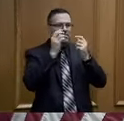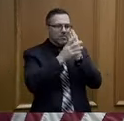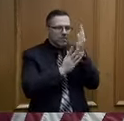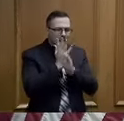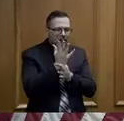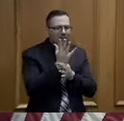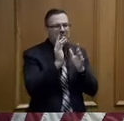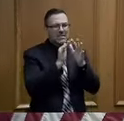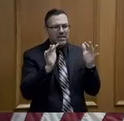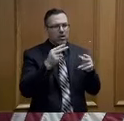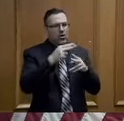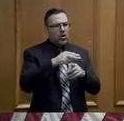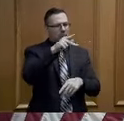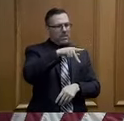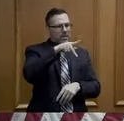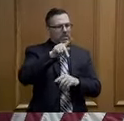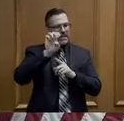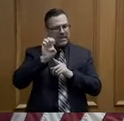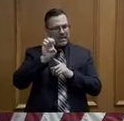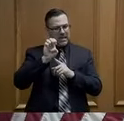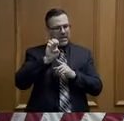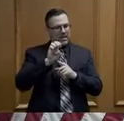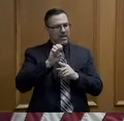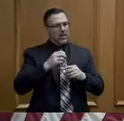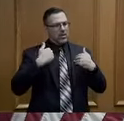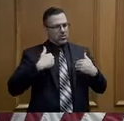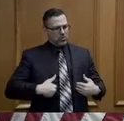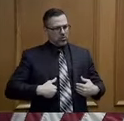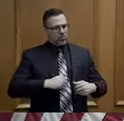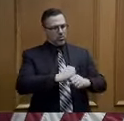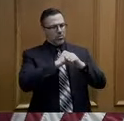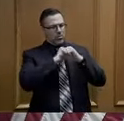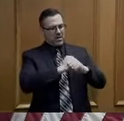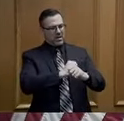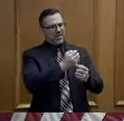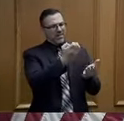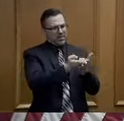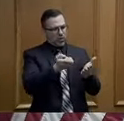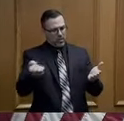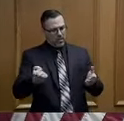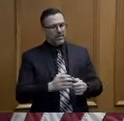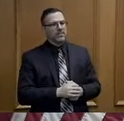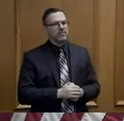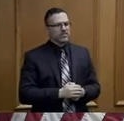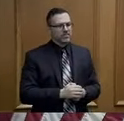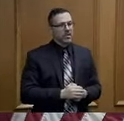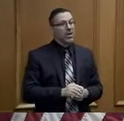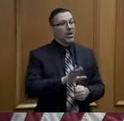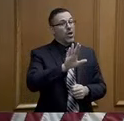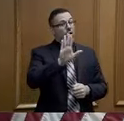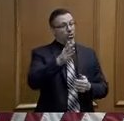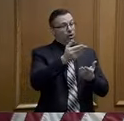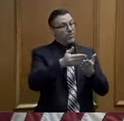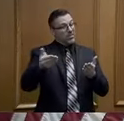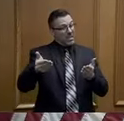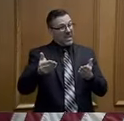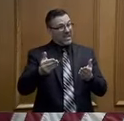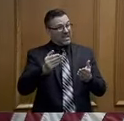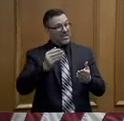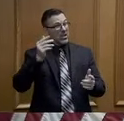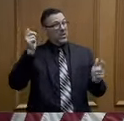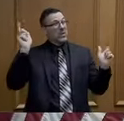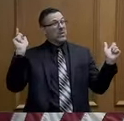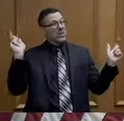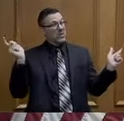for medical supplies and the fact that those supplies have dwindled as the virus has